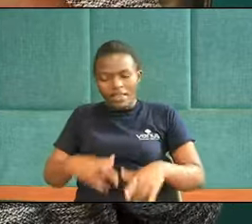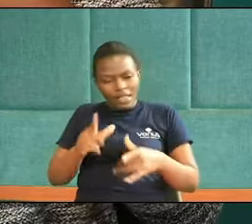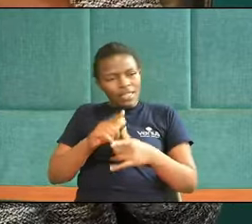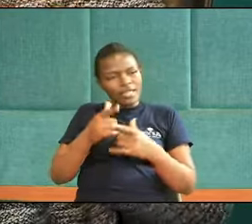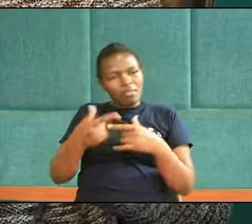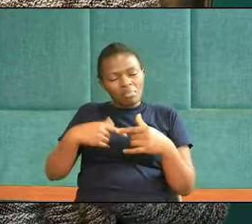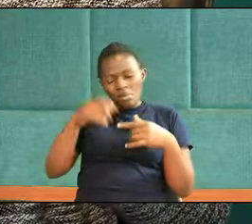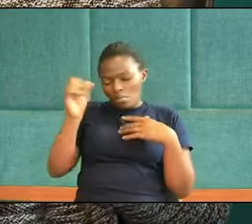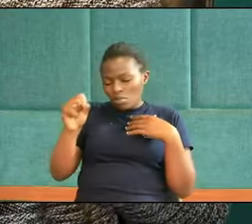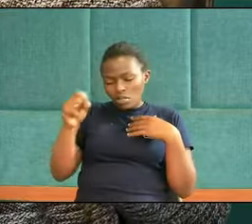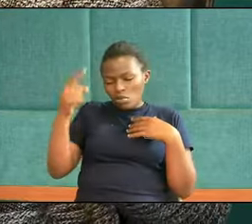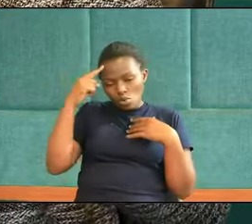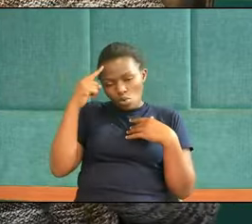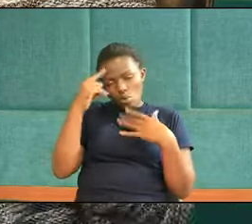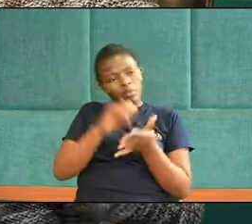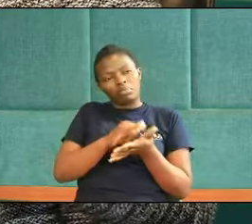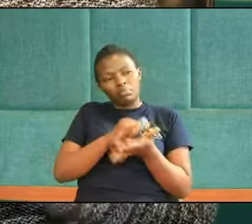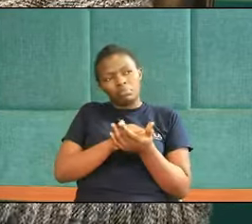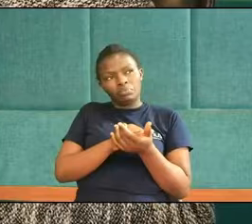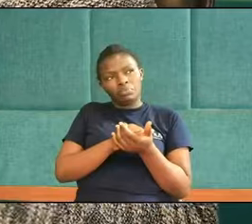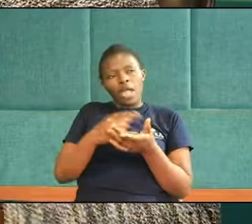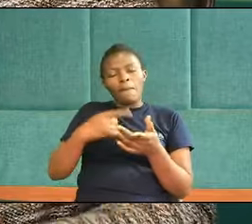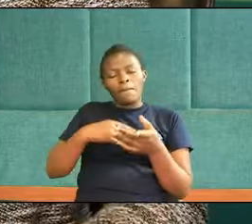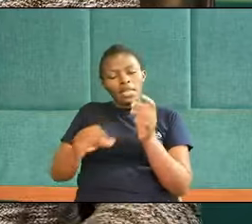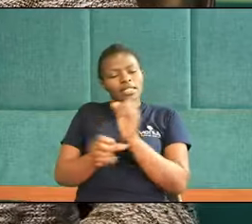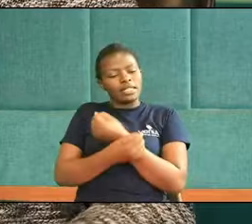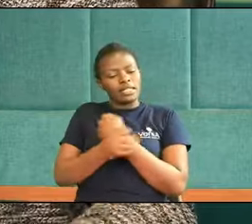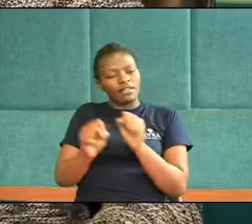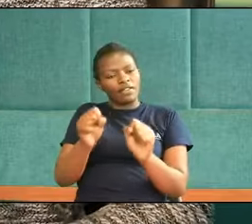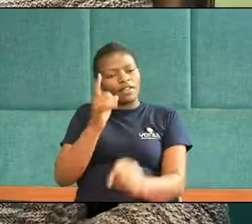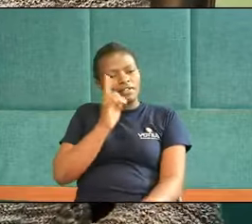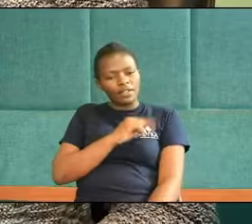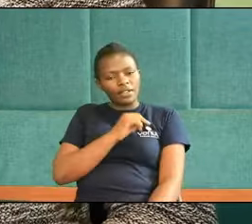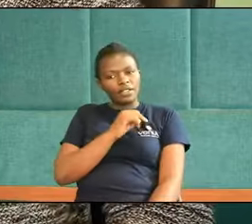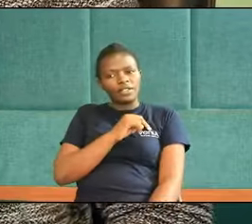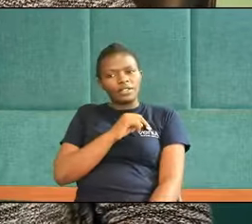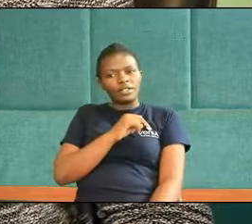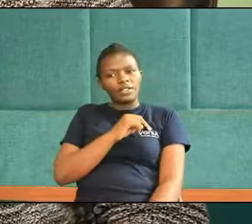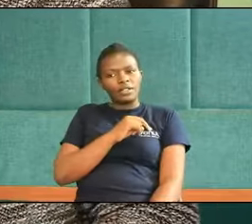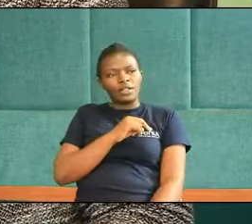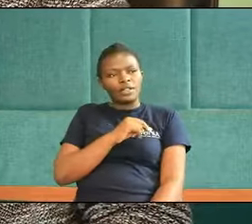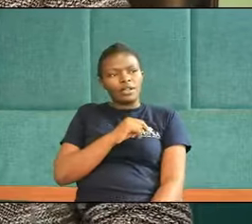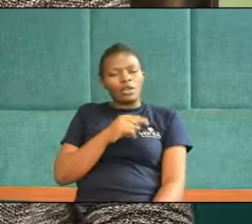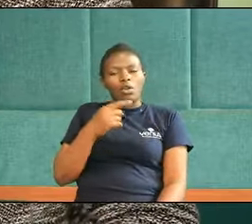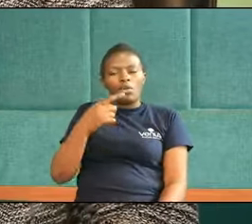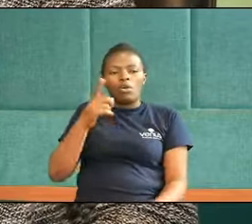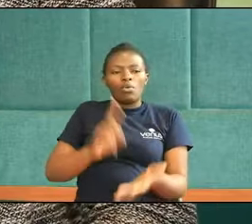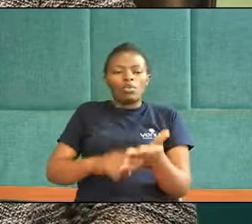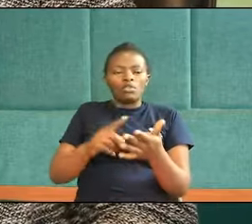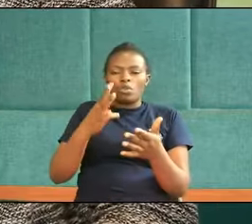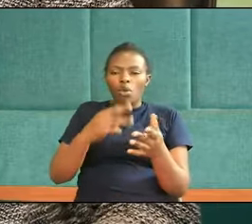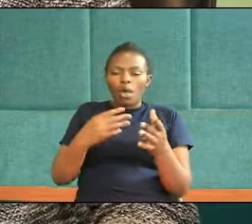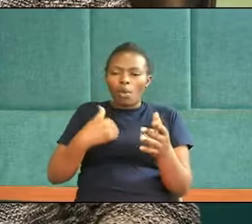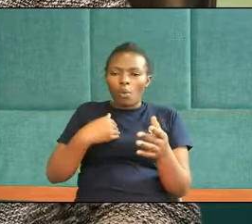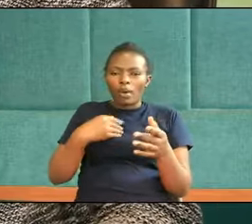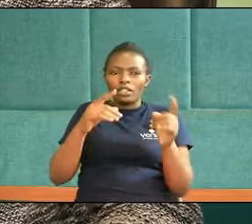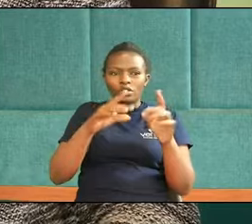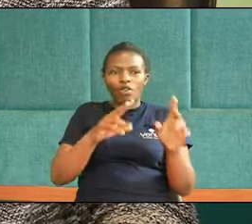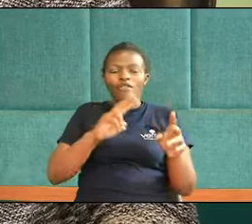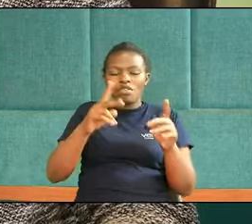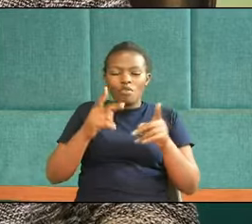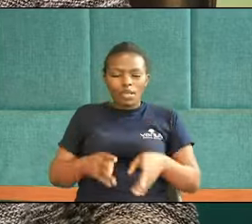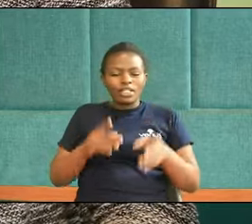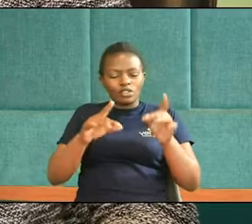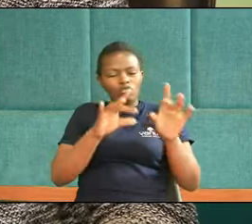can Know that I am secure And what I want you viewers To take home Is that You should not worry